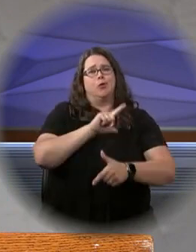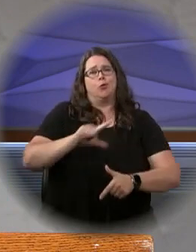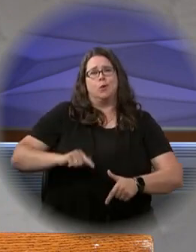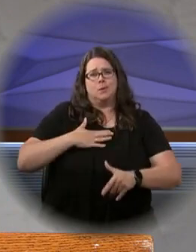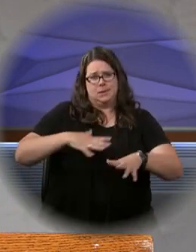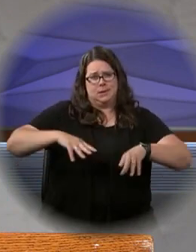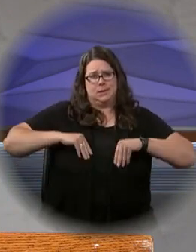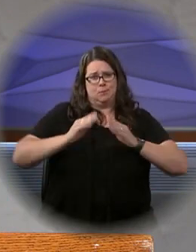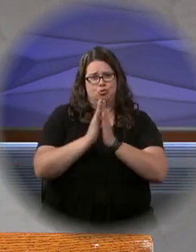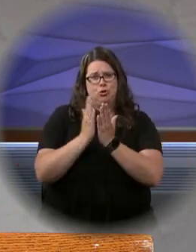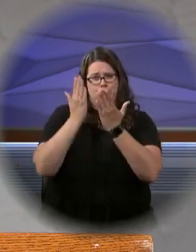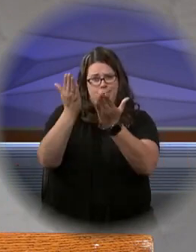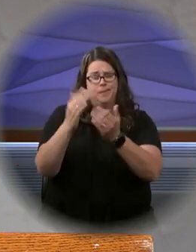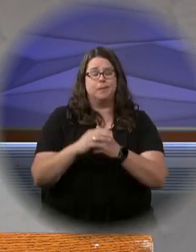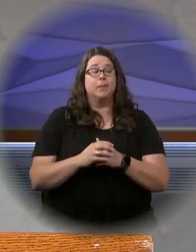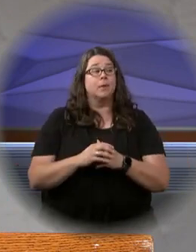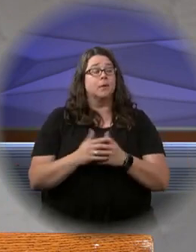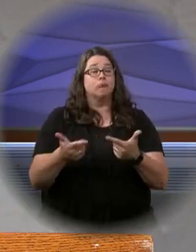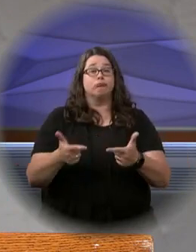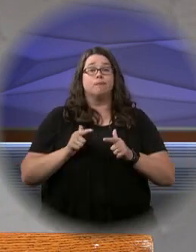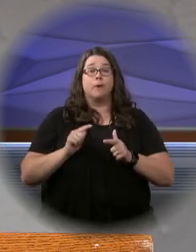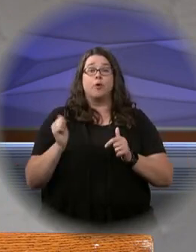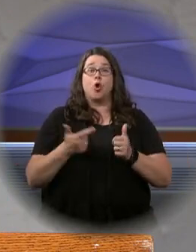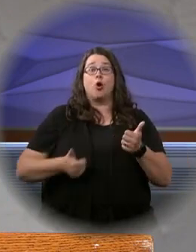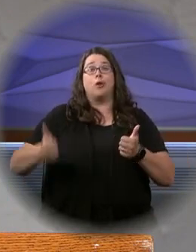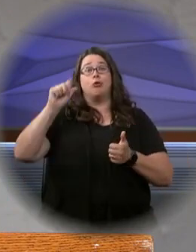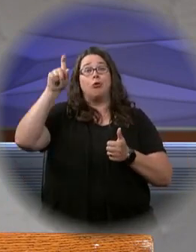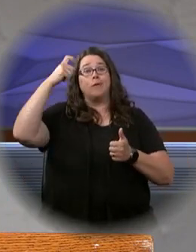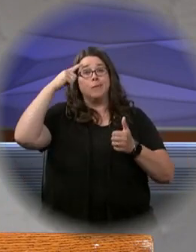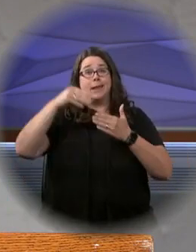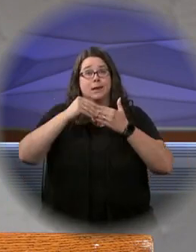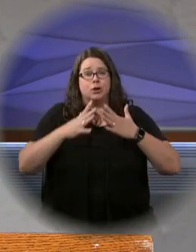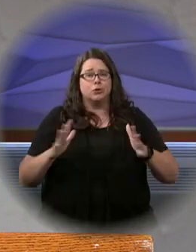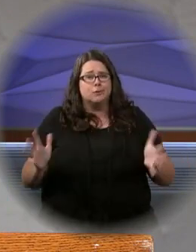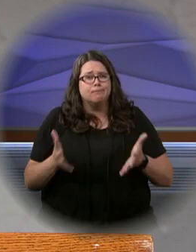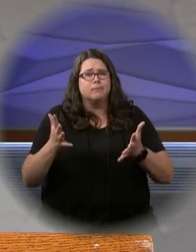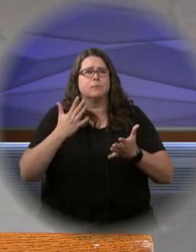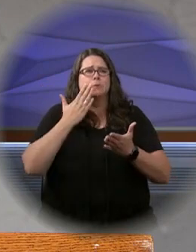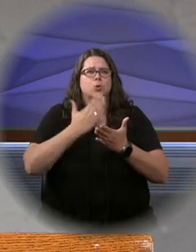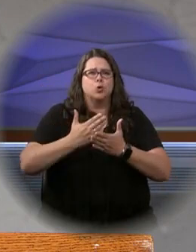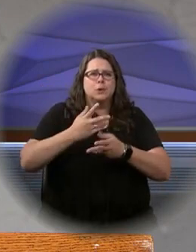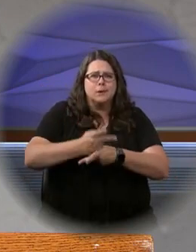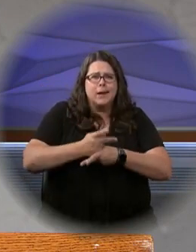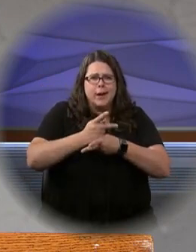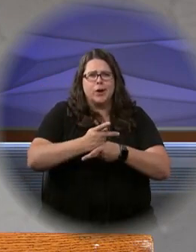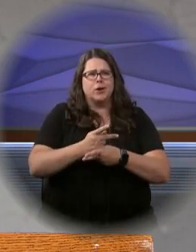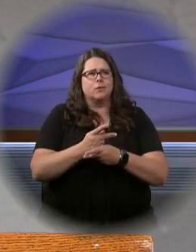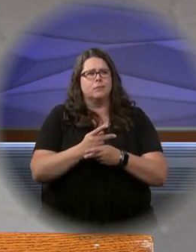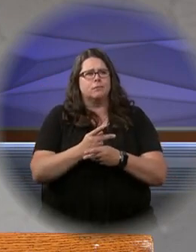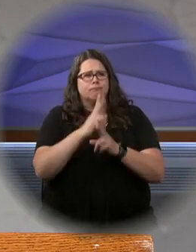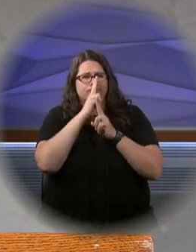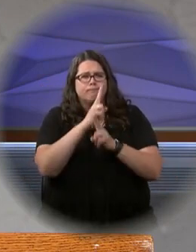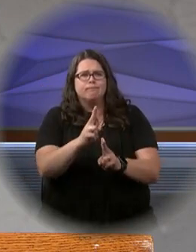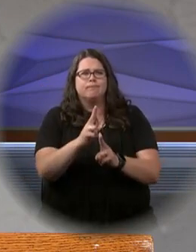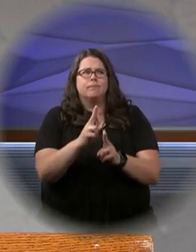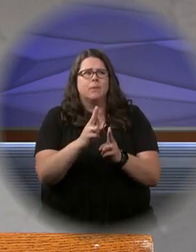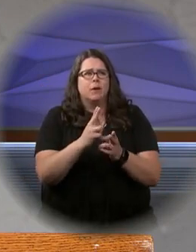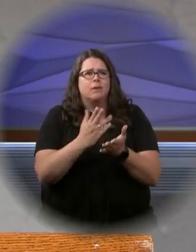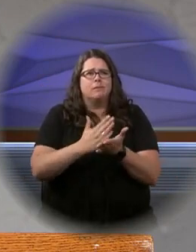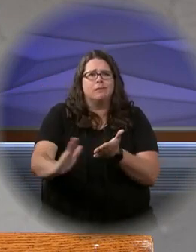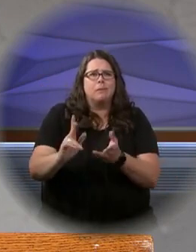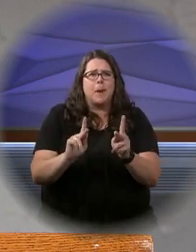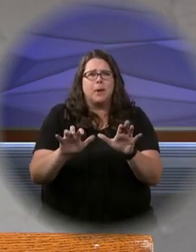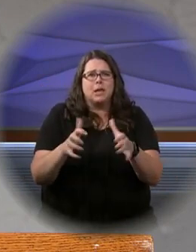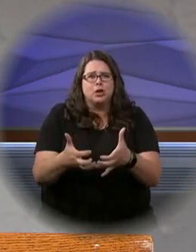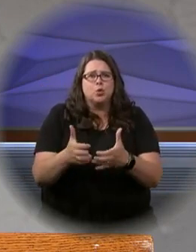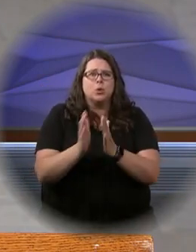hear our prayer. For all civic leaders, that they advocate for adequate care and the dignity of vulnerable populations,